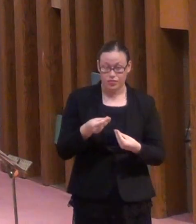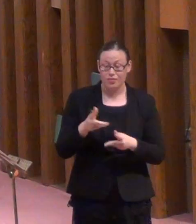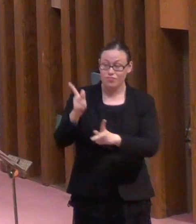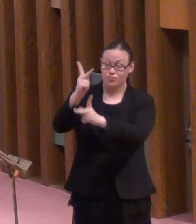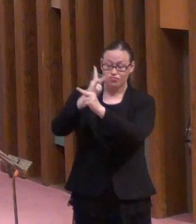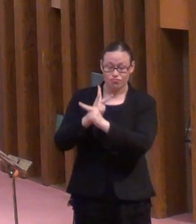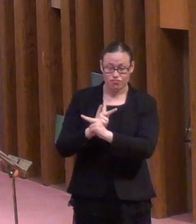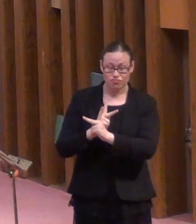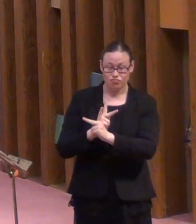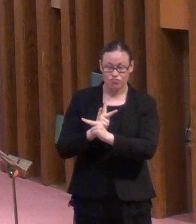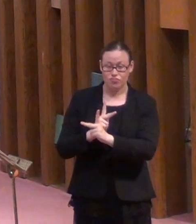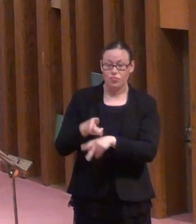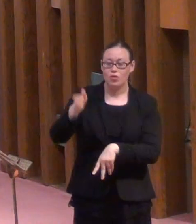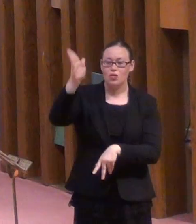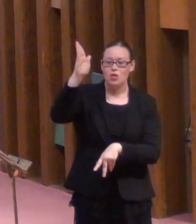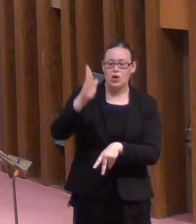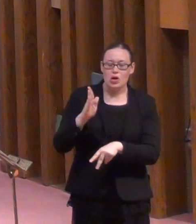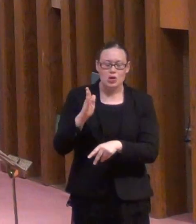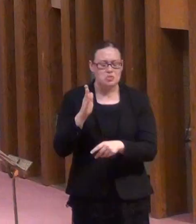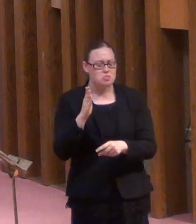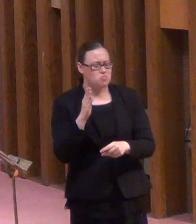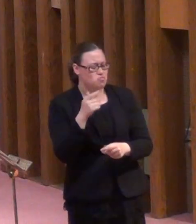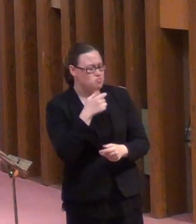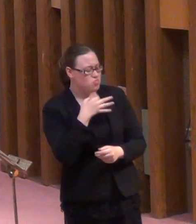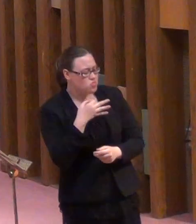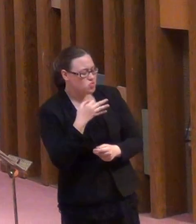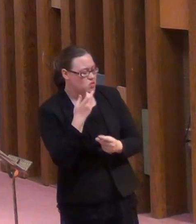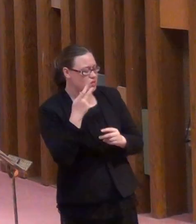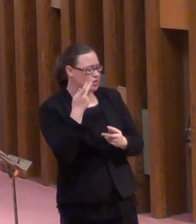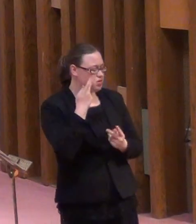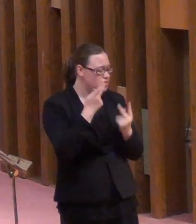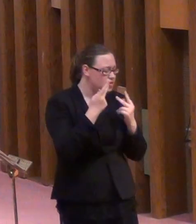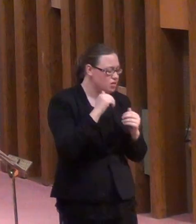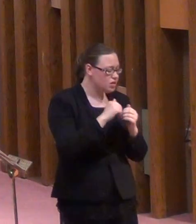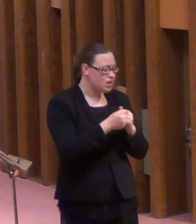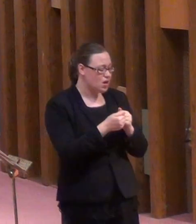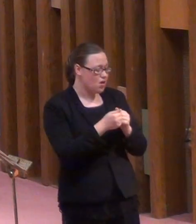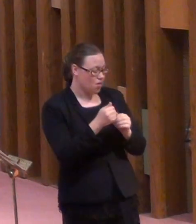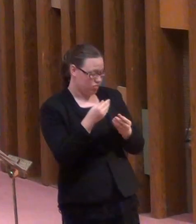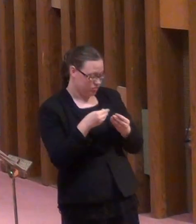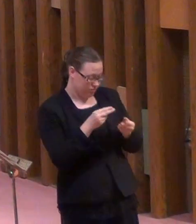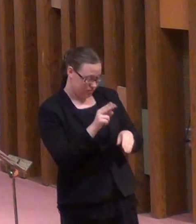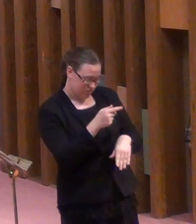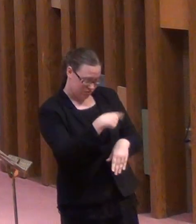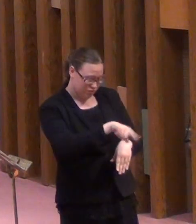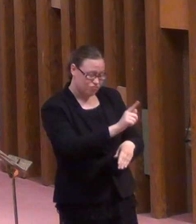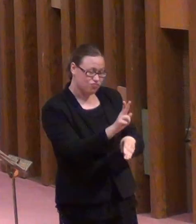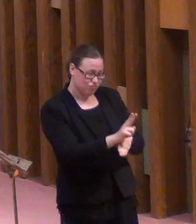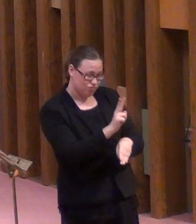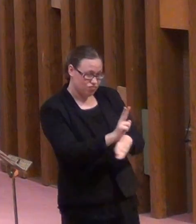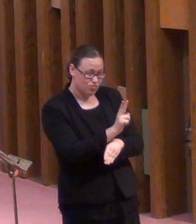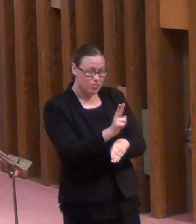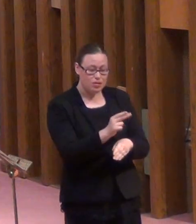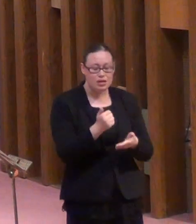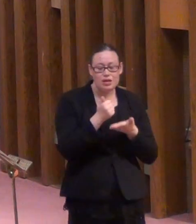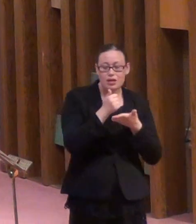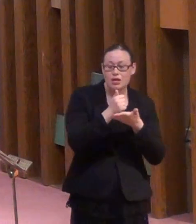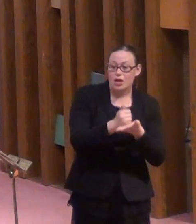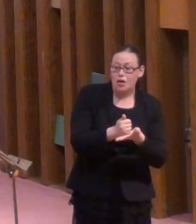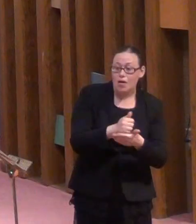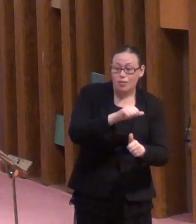God wants to see how we will use them for our spiritual growth and the spiritual growth of others.